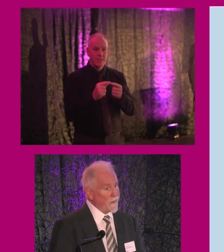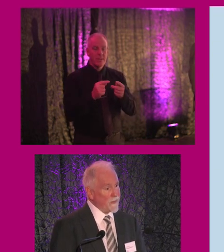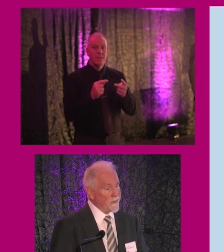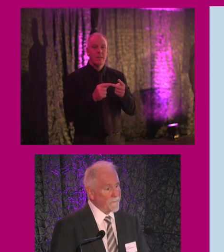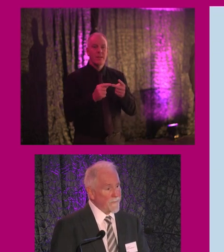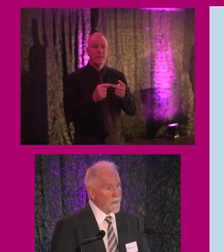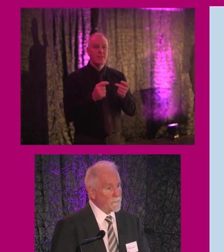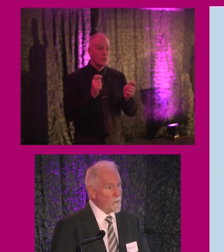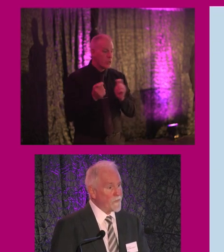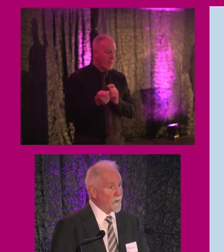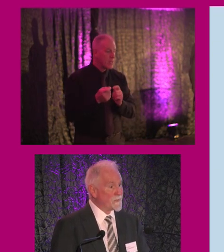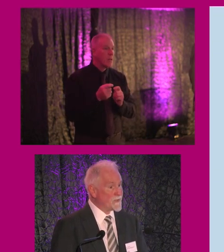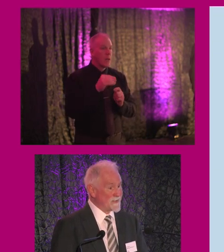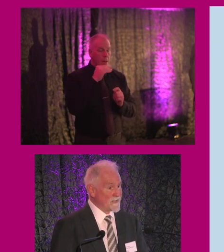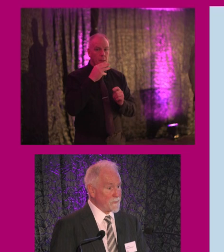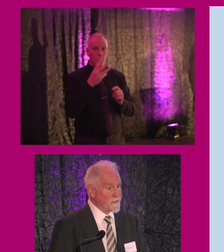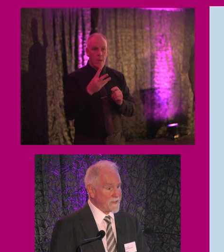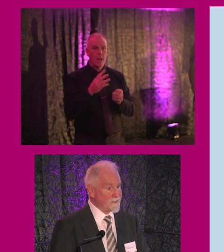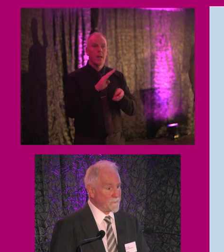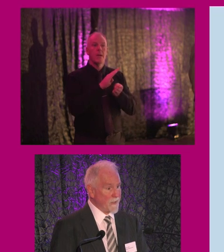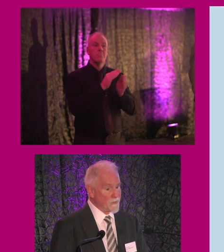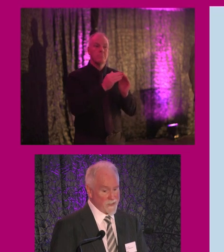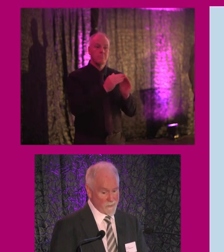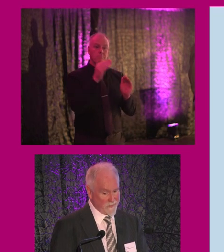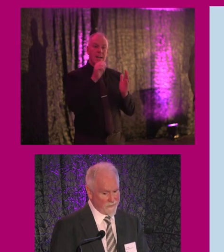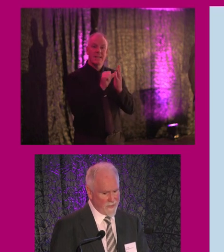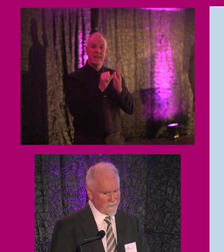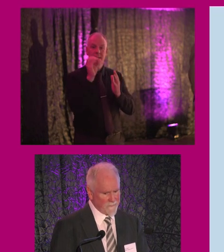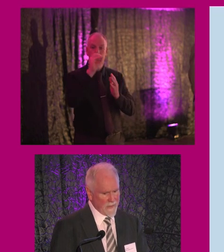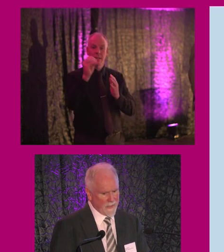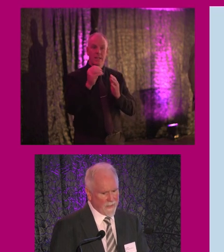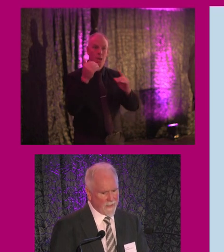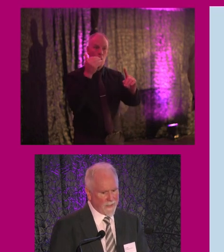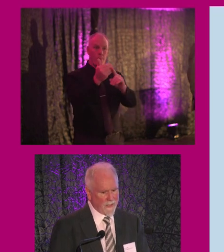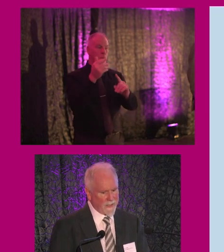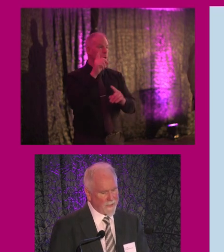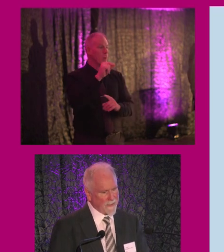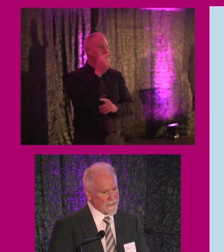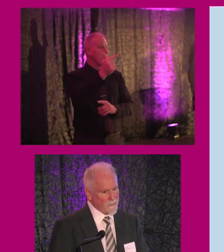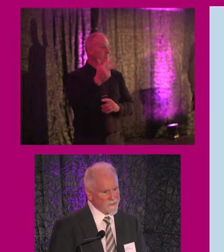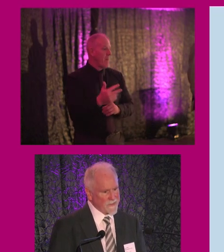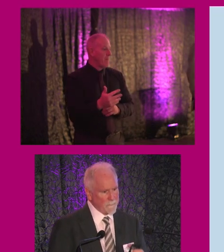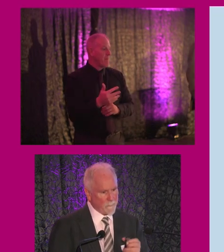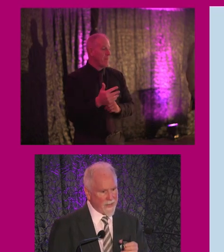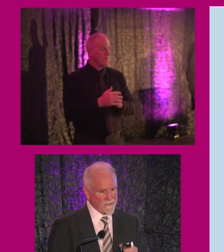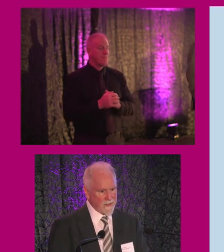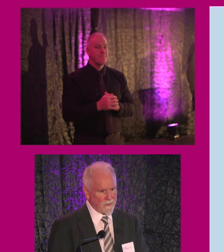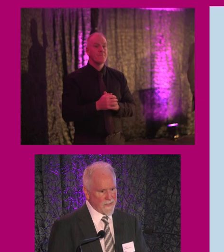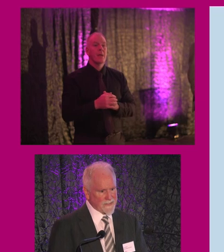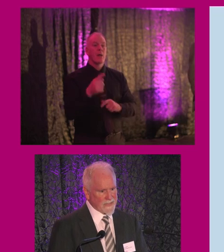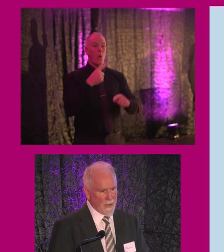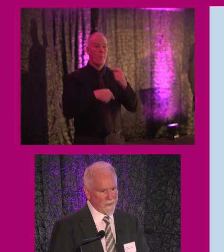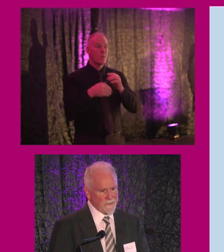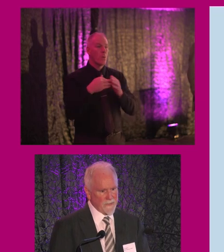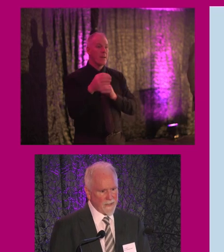will be moving up to 6% by 2025. And I suppose back to